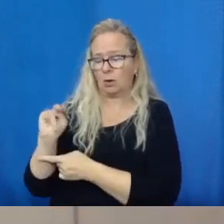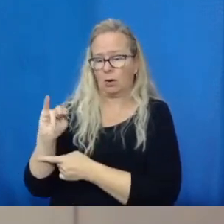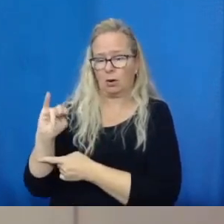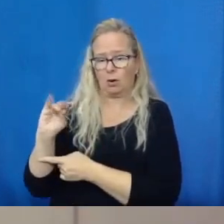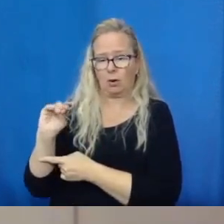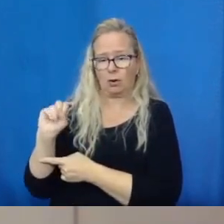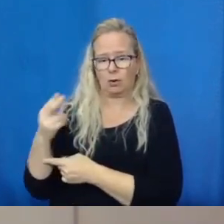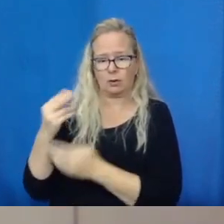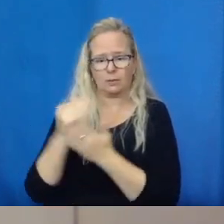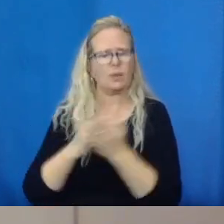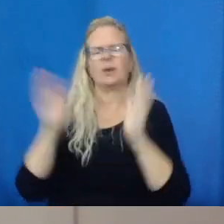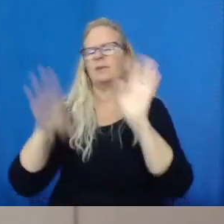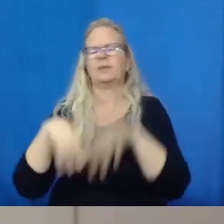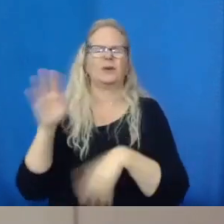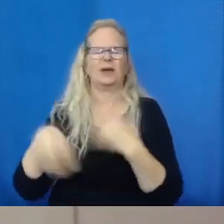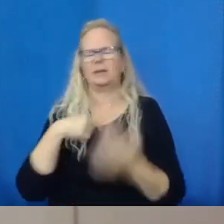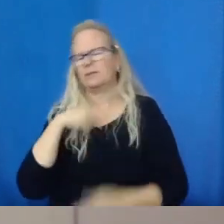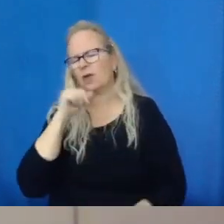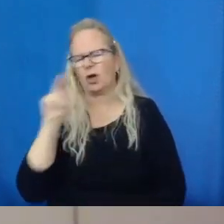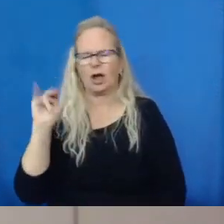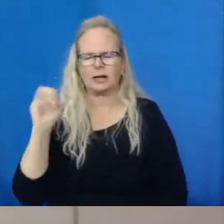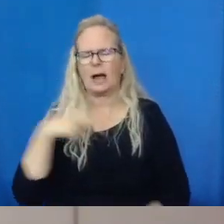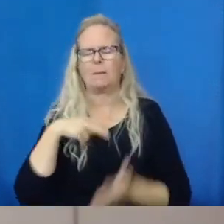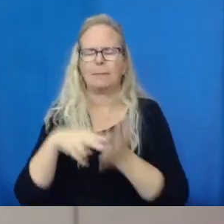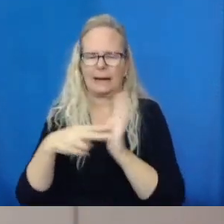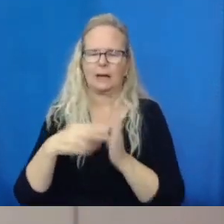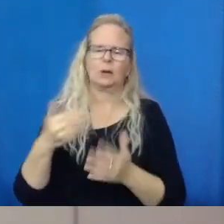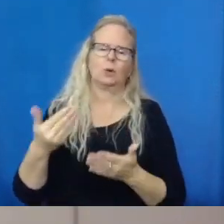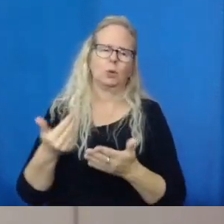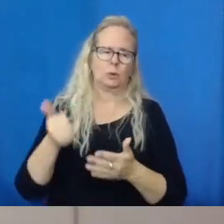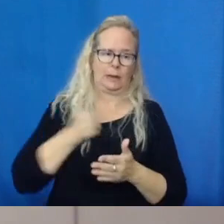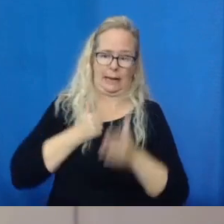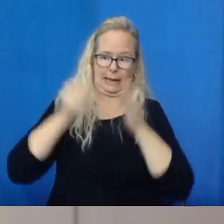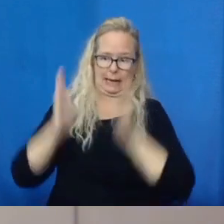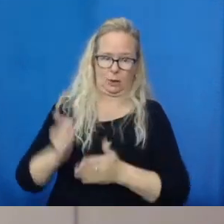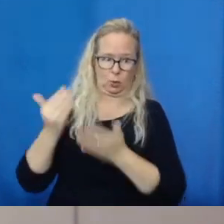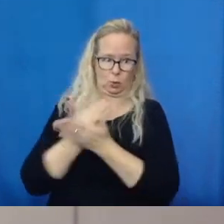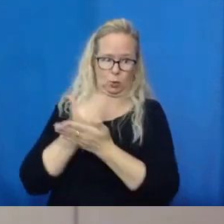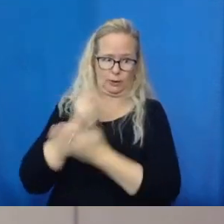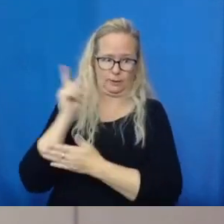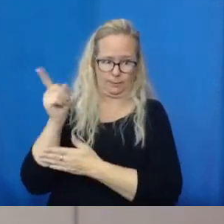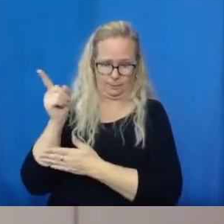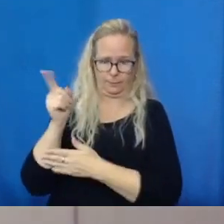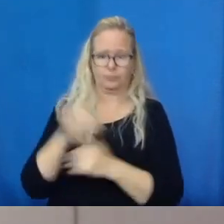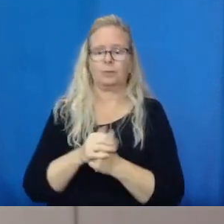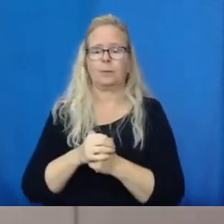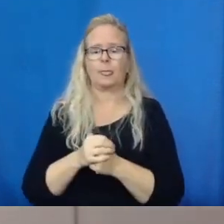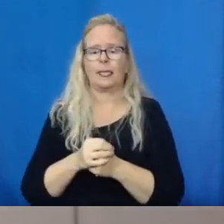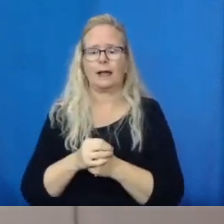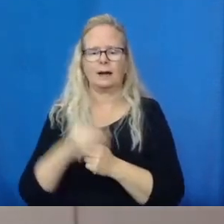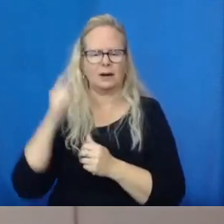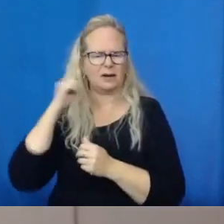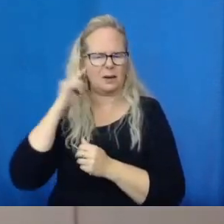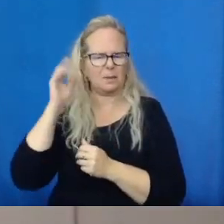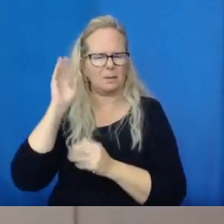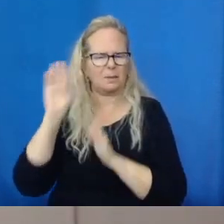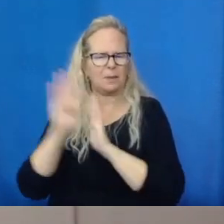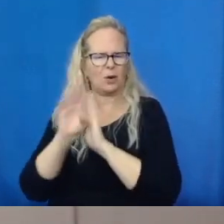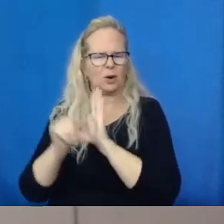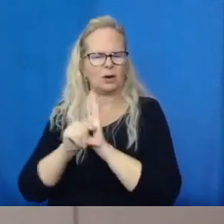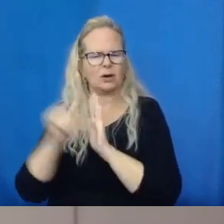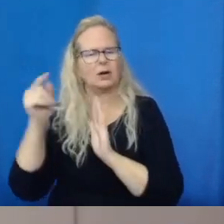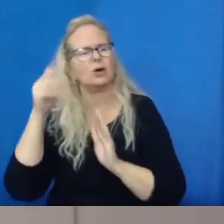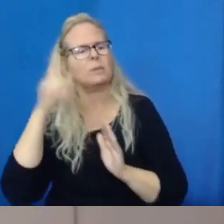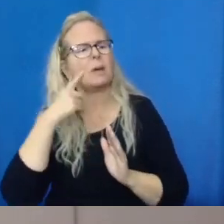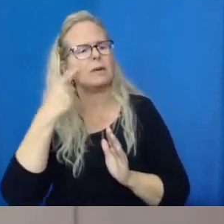oh, not done yet, Ellie. Sorry, that's my daughter there. So the reason this one is better for healthcare is